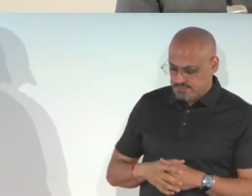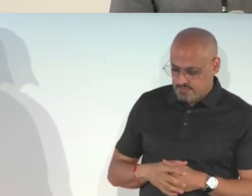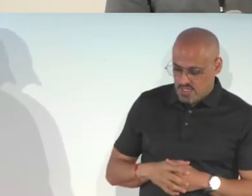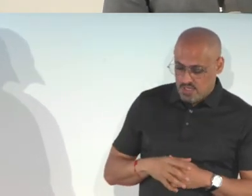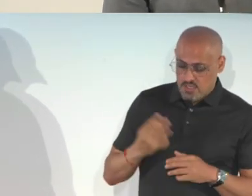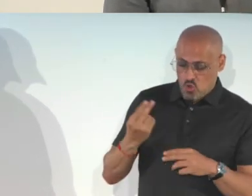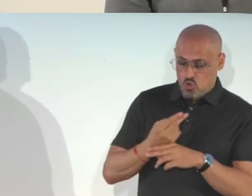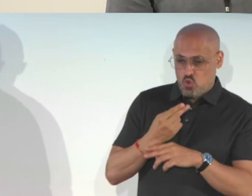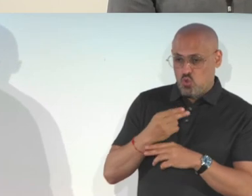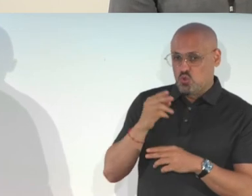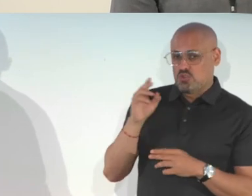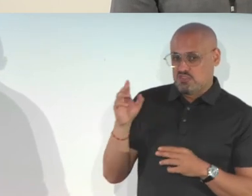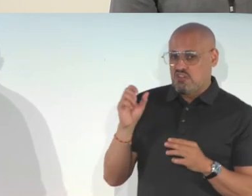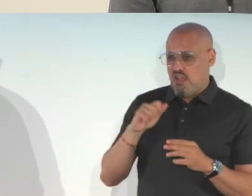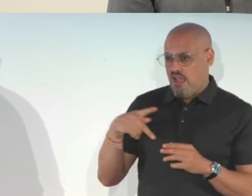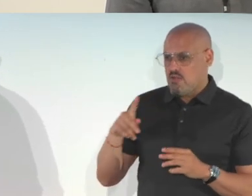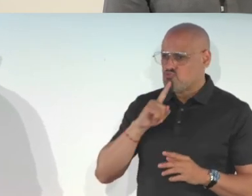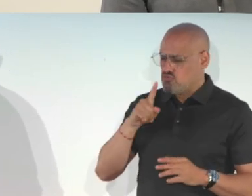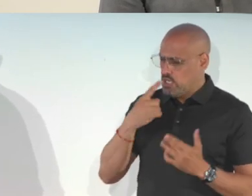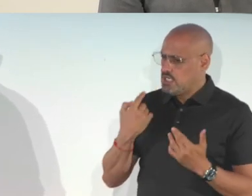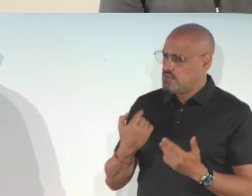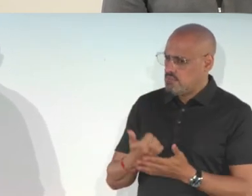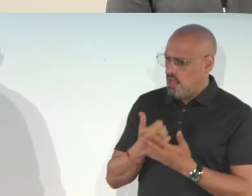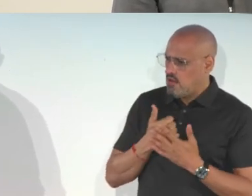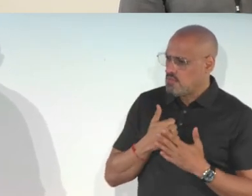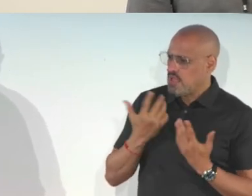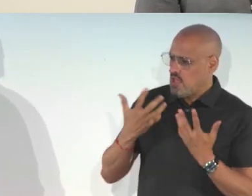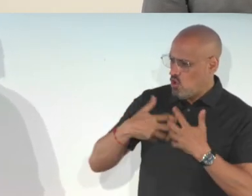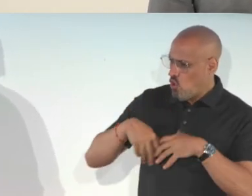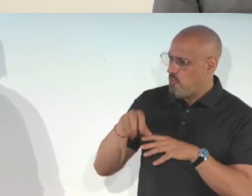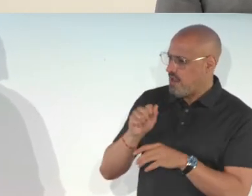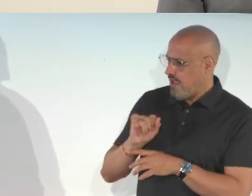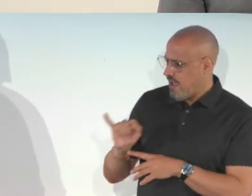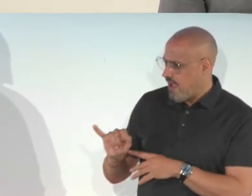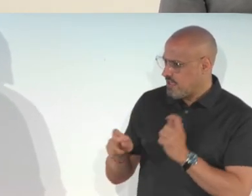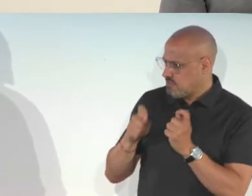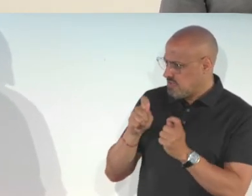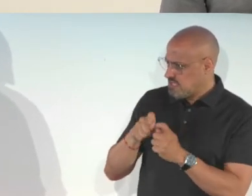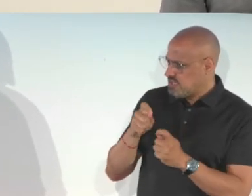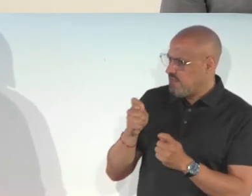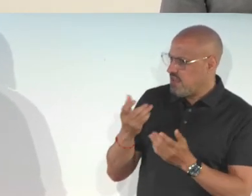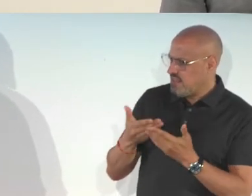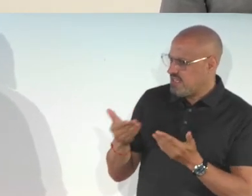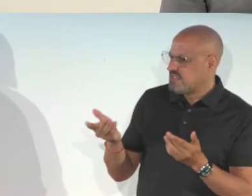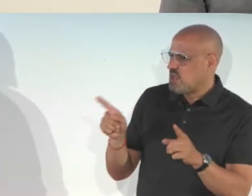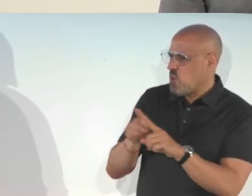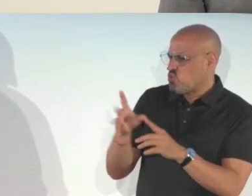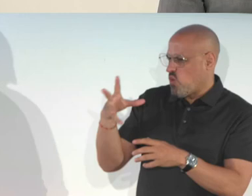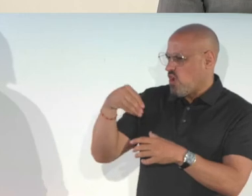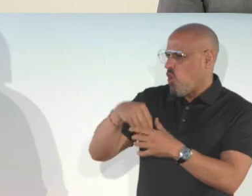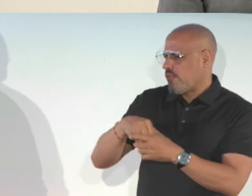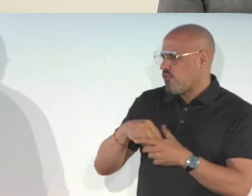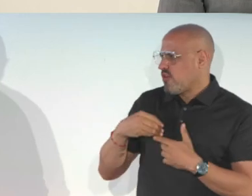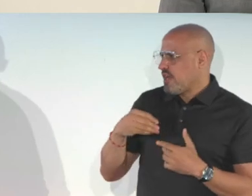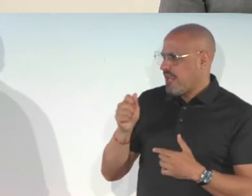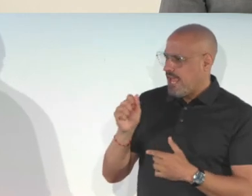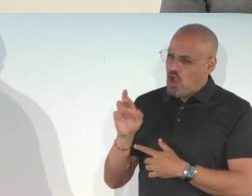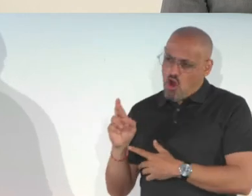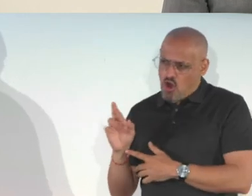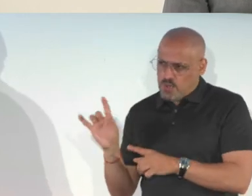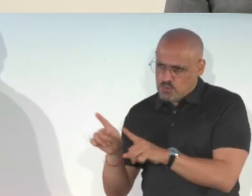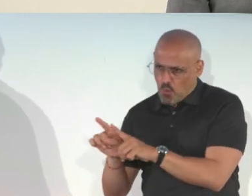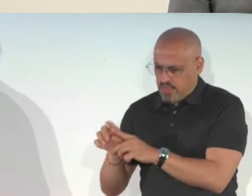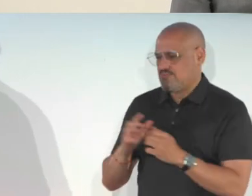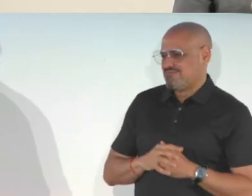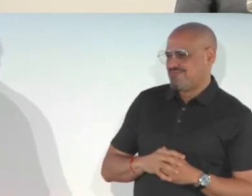incredibly useful. They incorporate AI, and in certain aspects, they also incorporate AR as well.